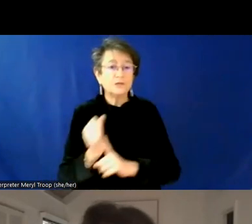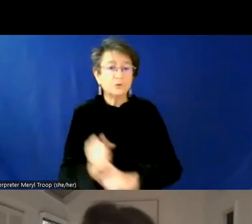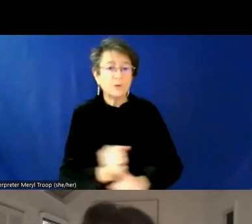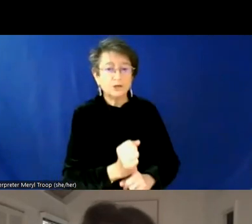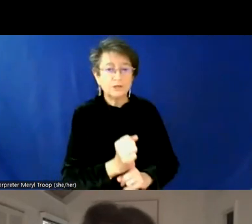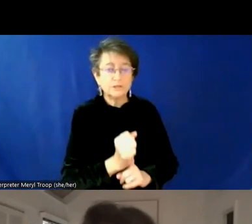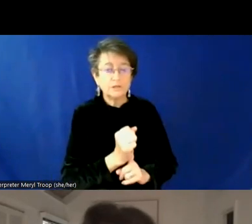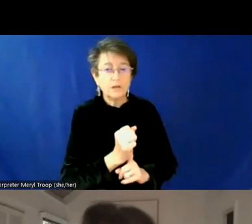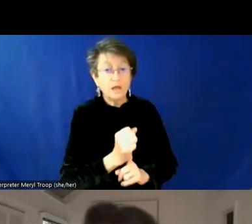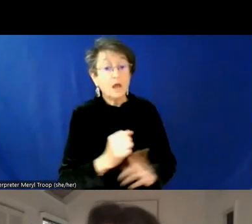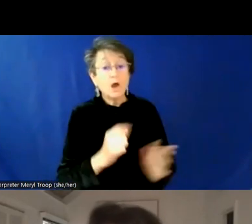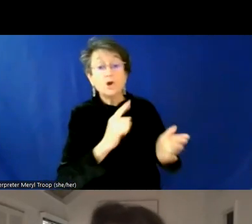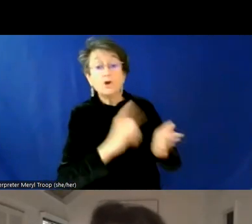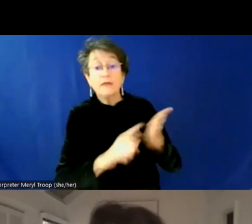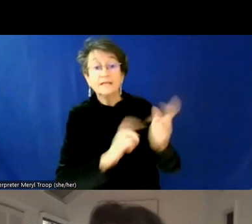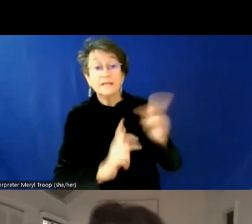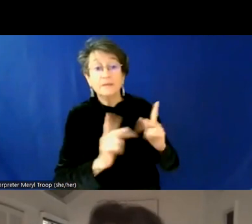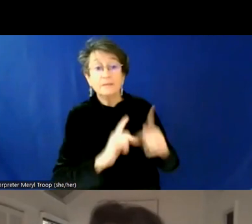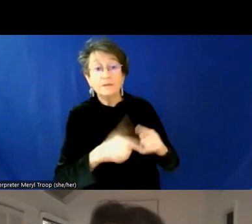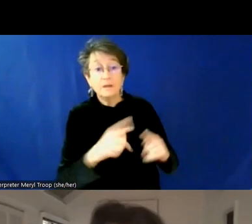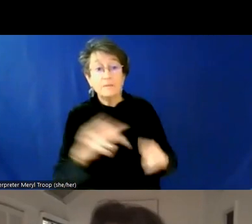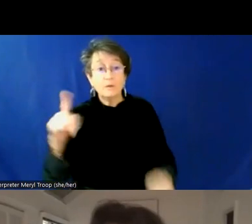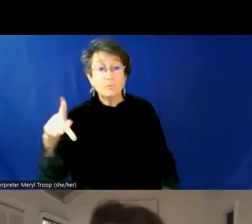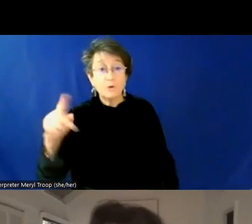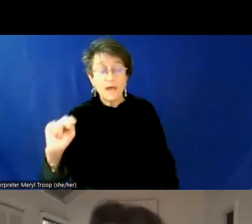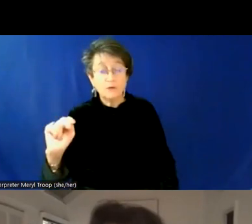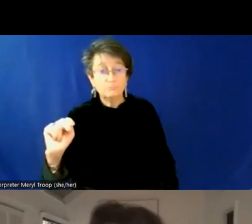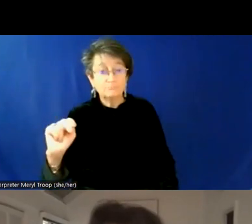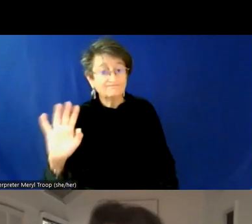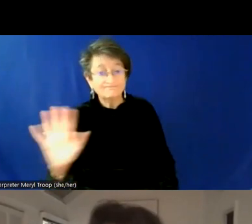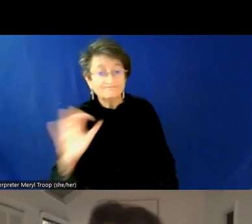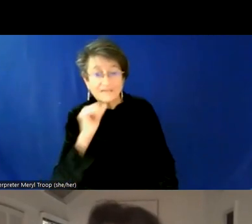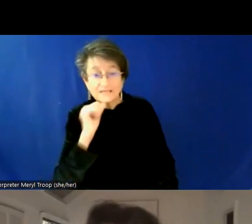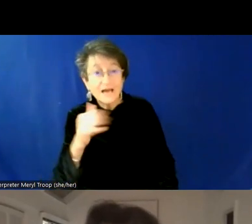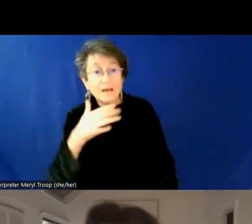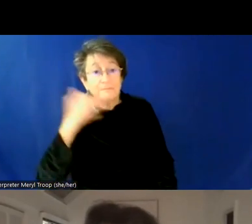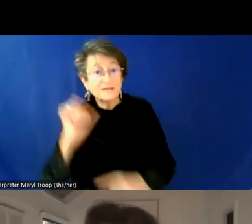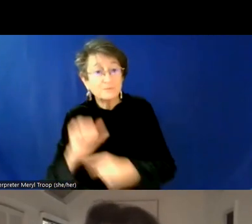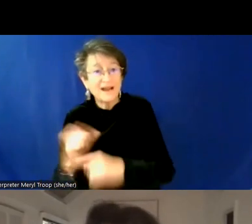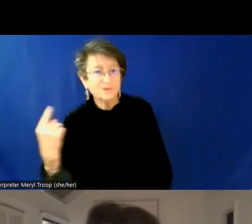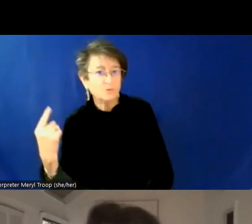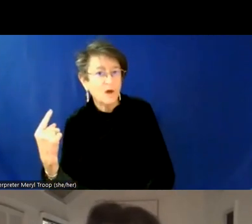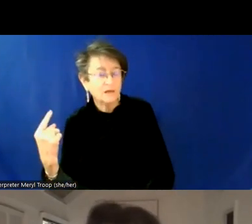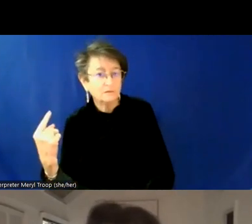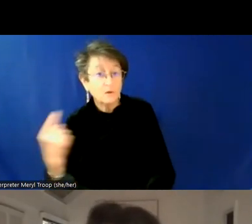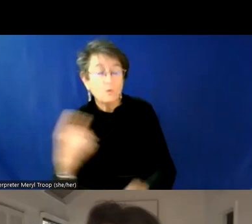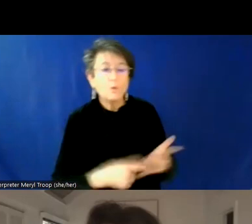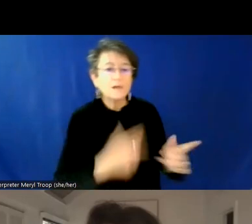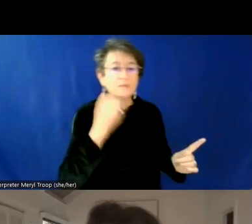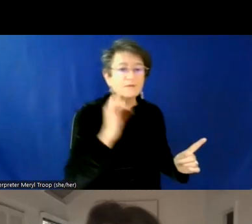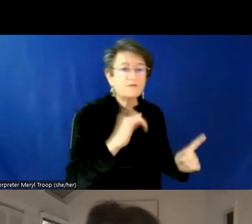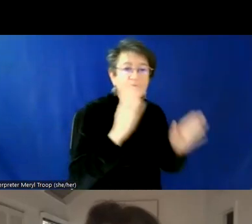and pronouns is a great example of this where there isn't a best practice. Um, there's a, what's best for that person. Um, and